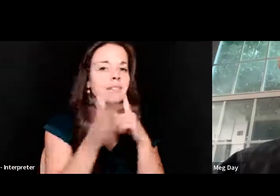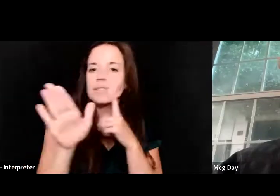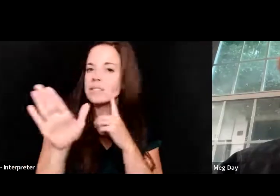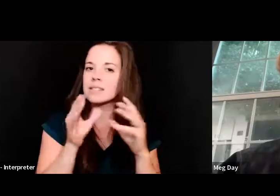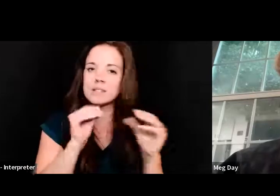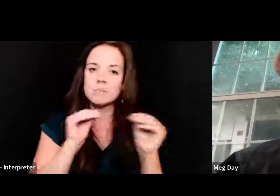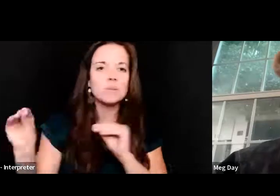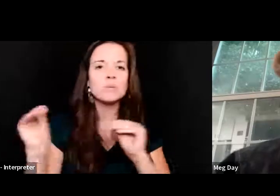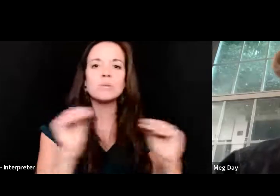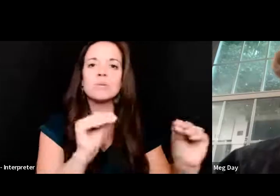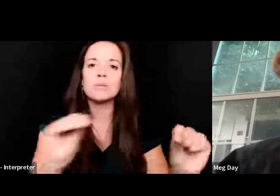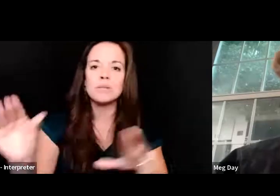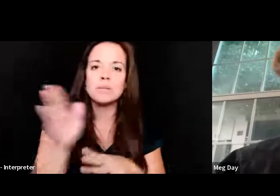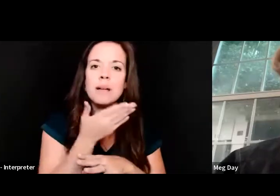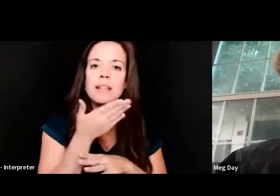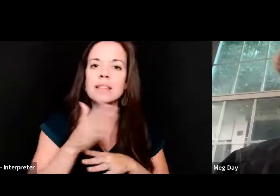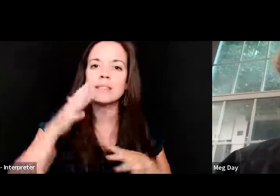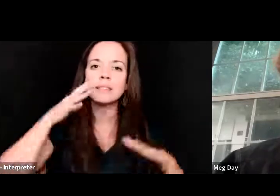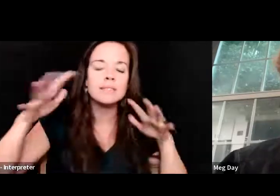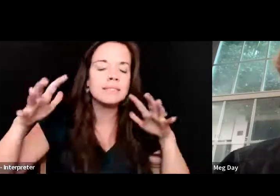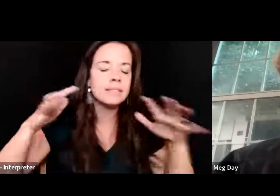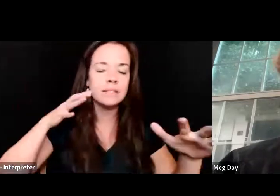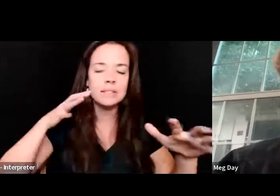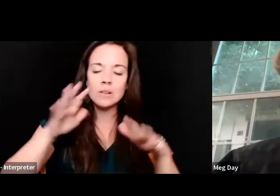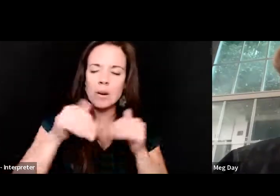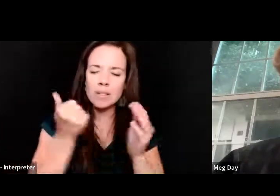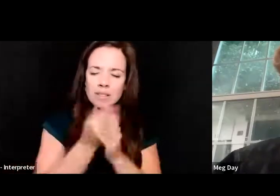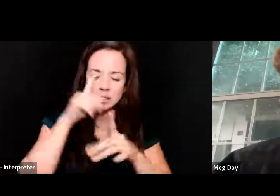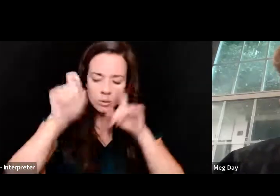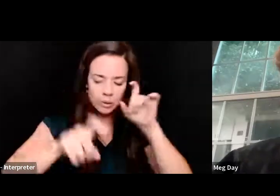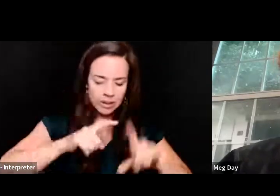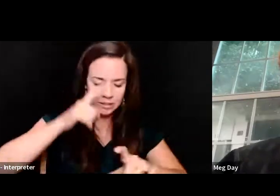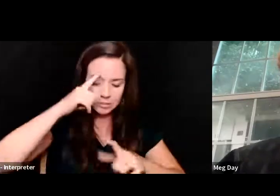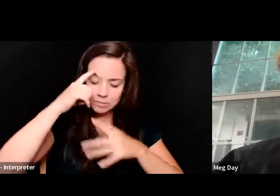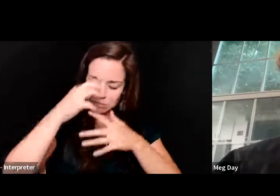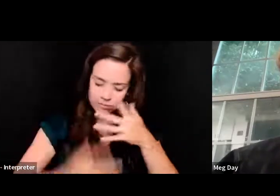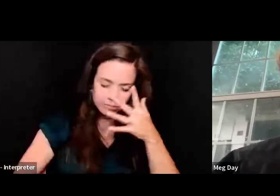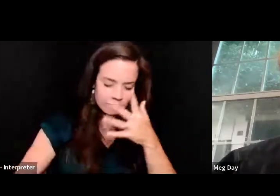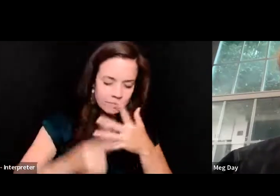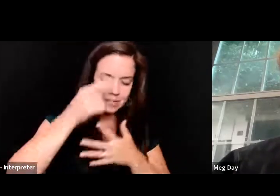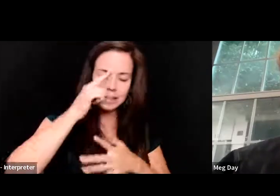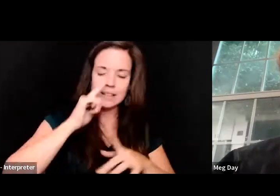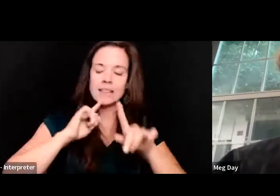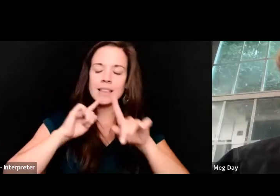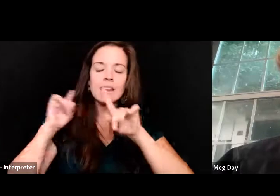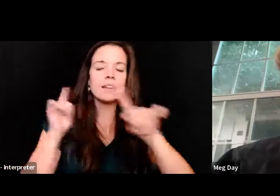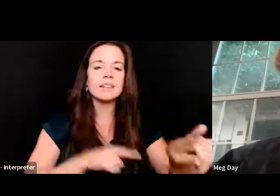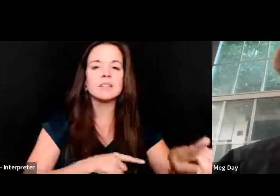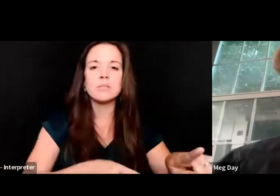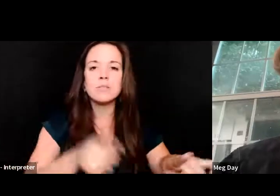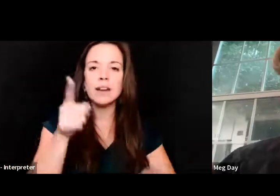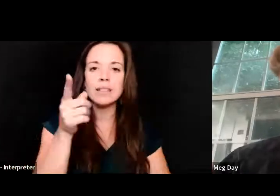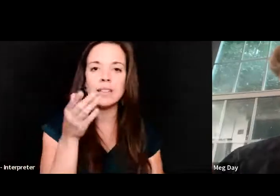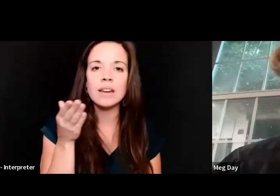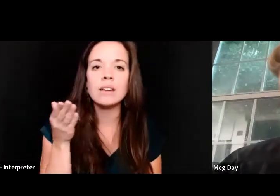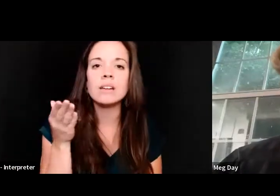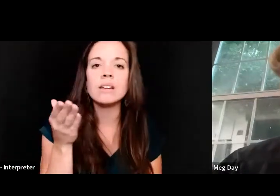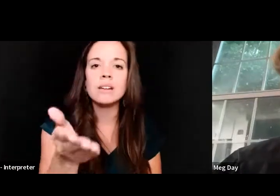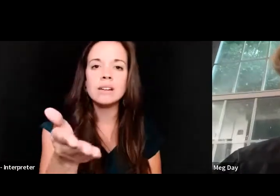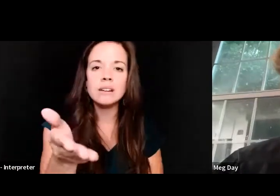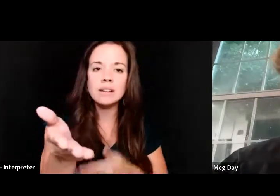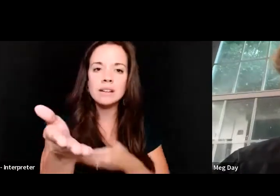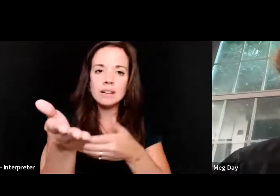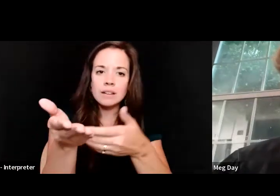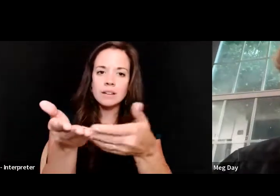melody. All these questions and the answer right there at the end of my arm.